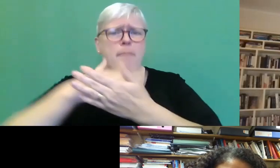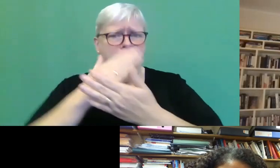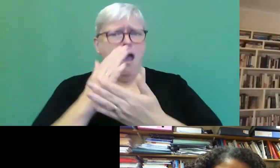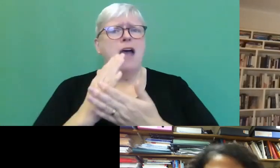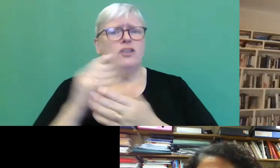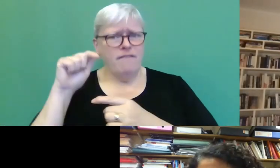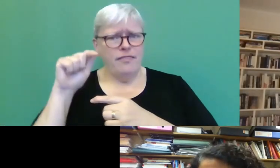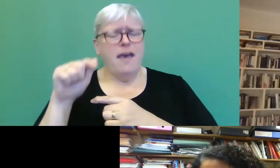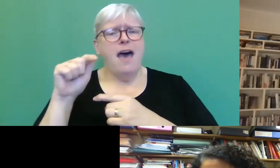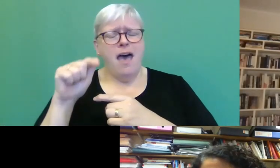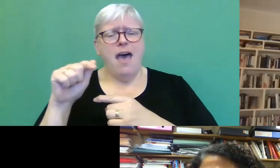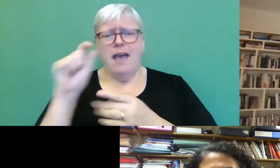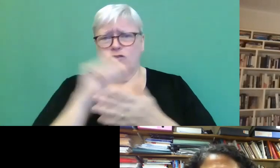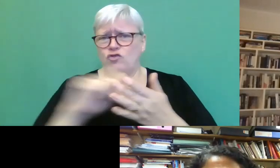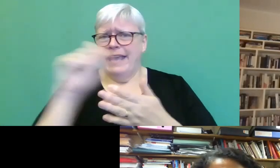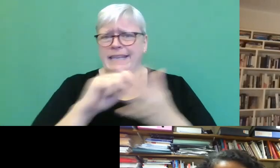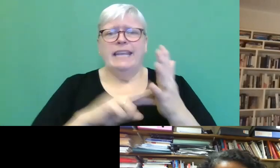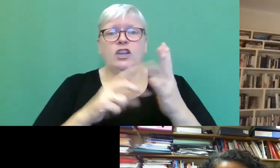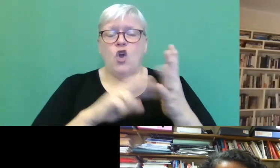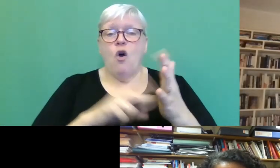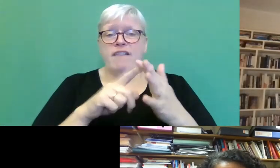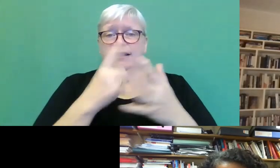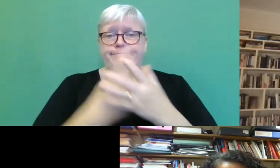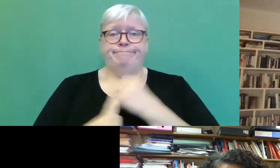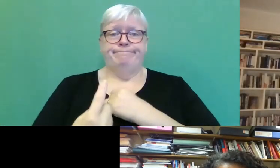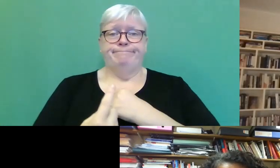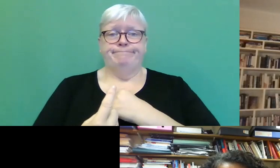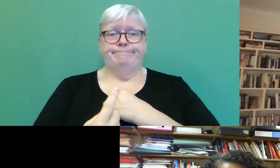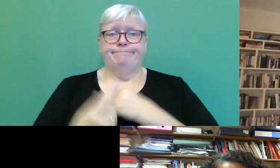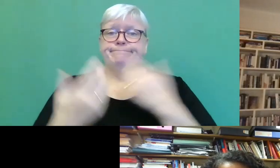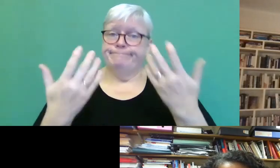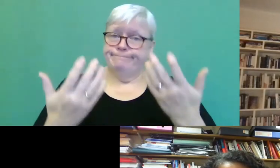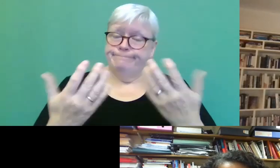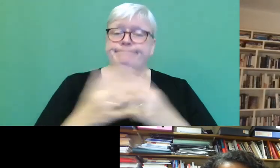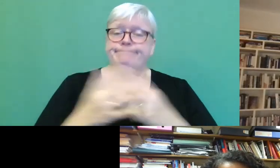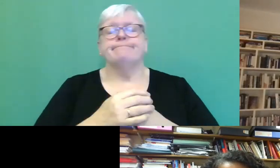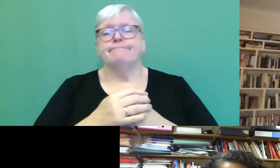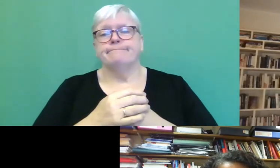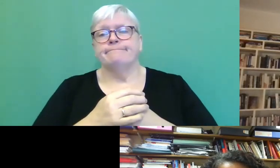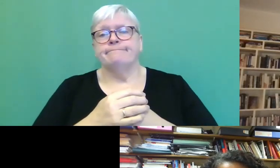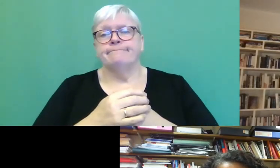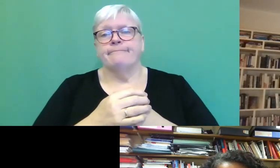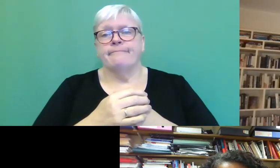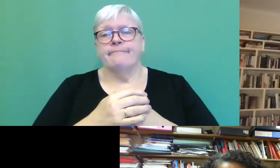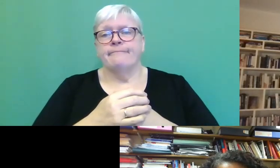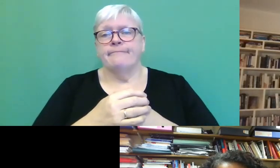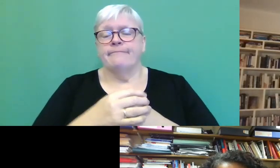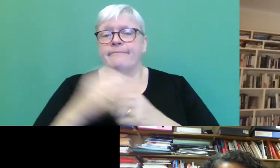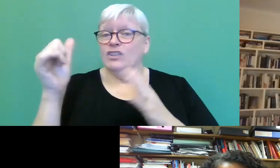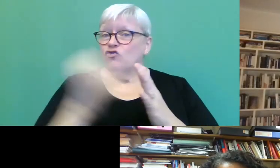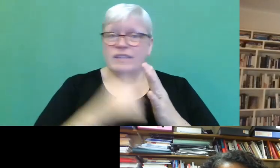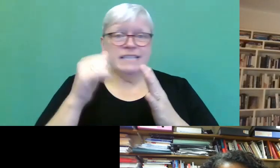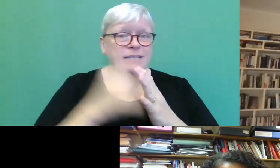because writing a novel is very solitary business. And, um, I got scripts commissioned,